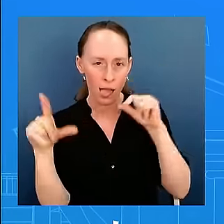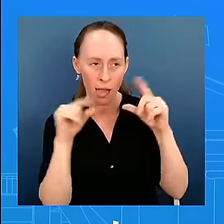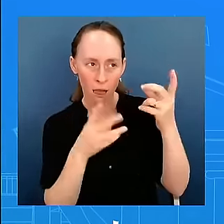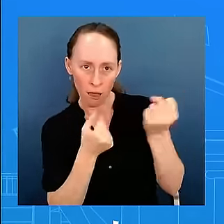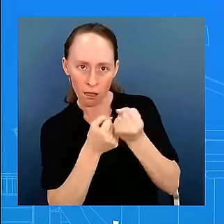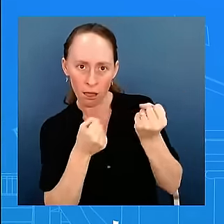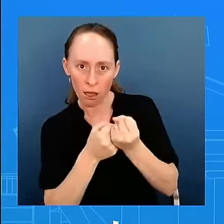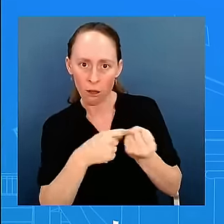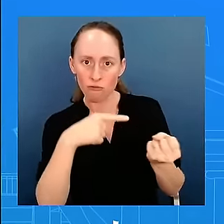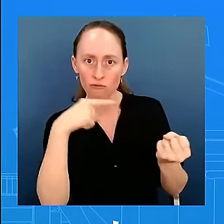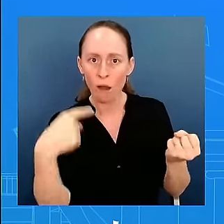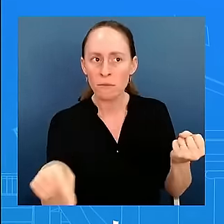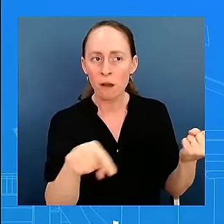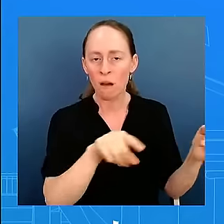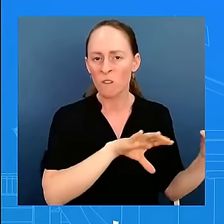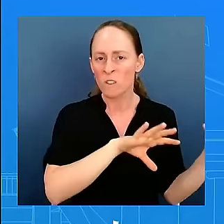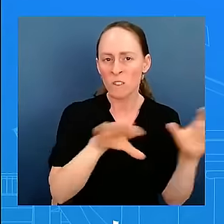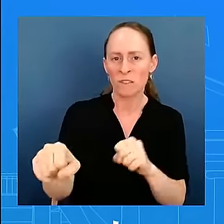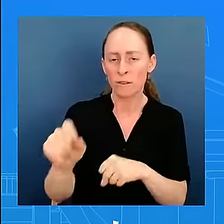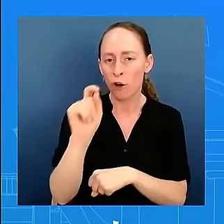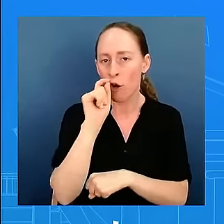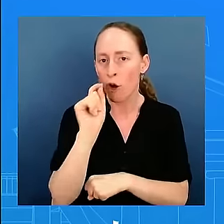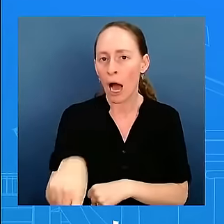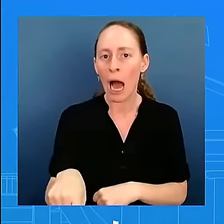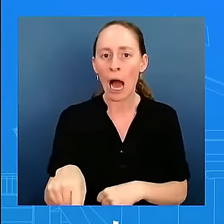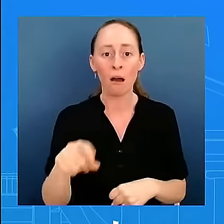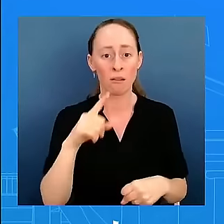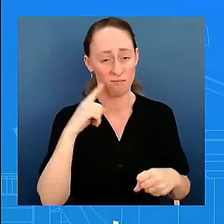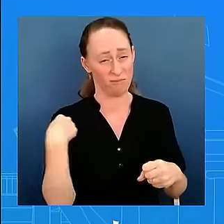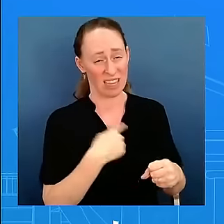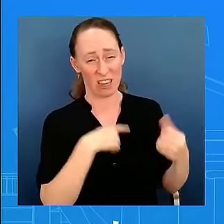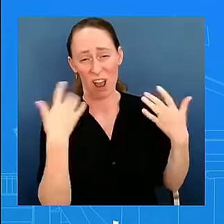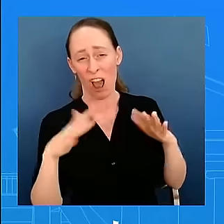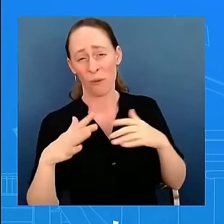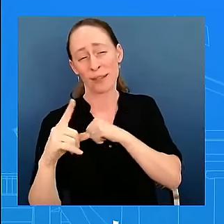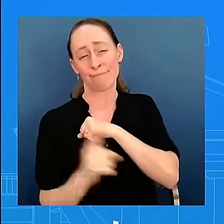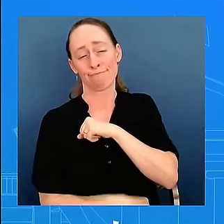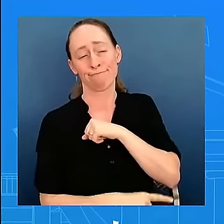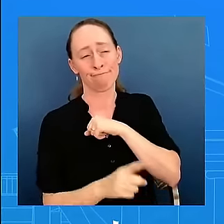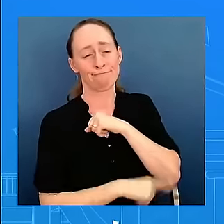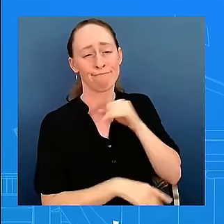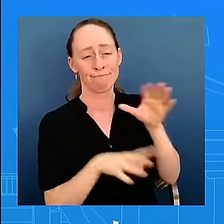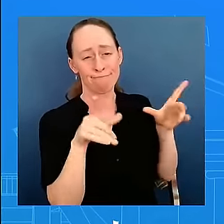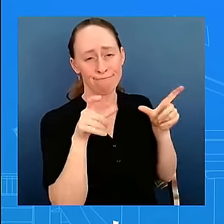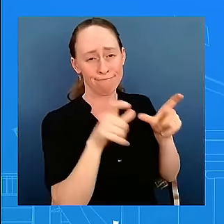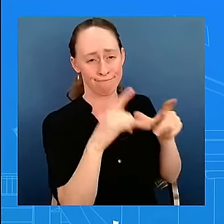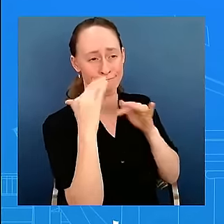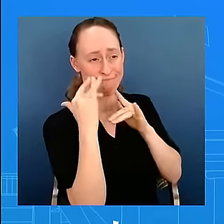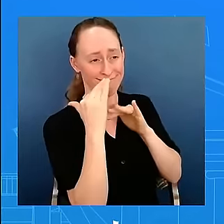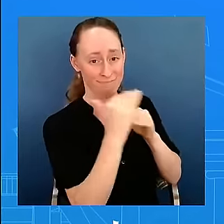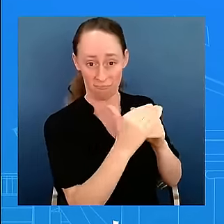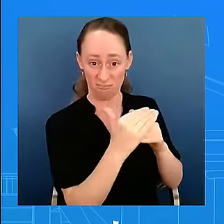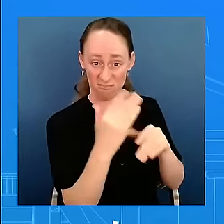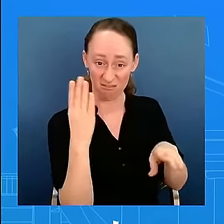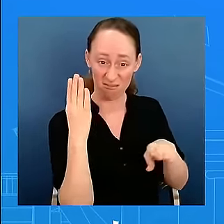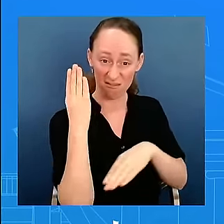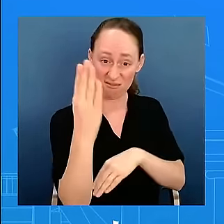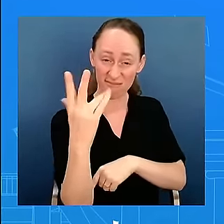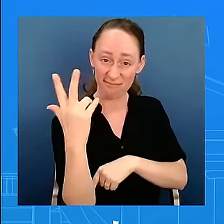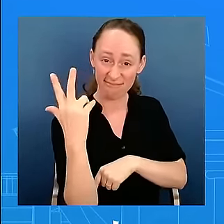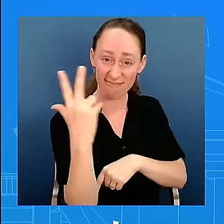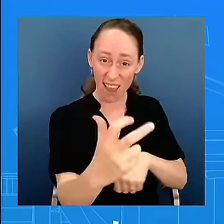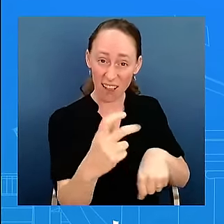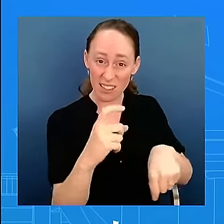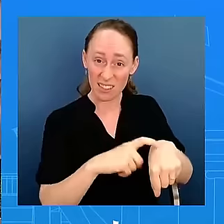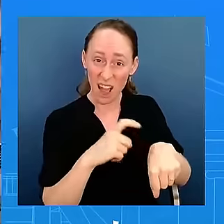some 600 different times just in the last three and a half years of this administration. We'll continue to hold them accountable. That will be a steady focus for